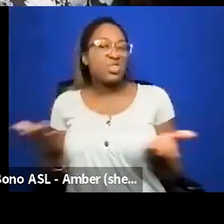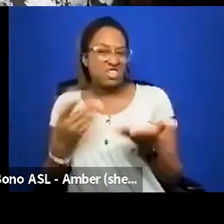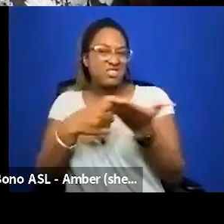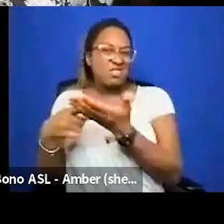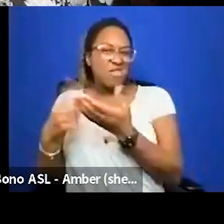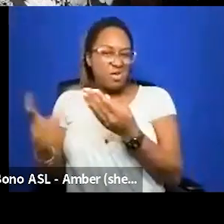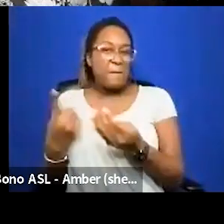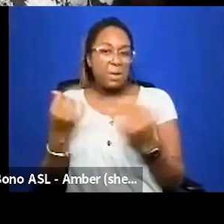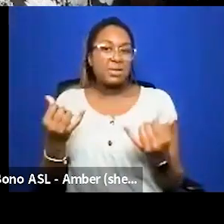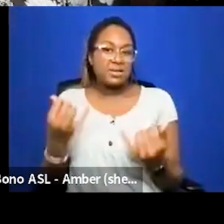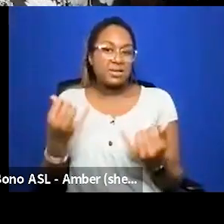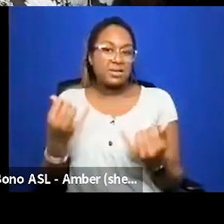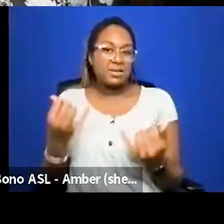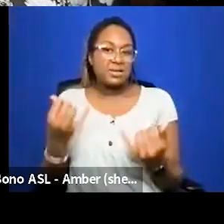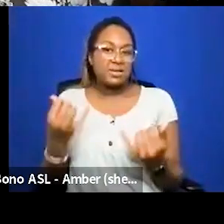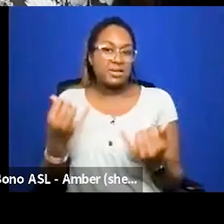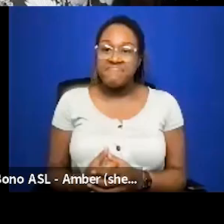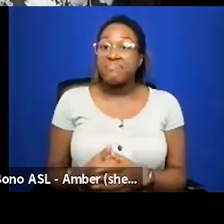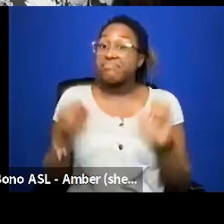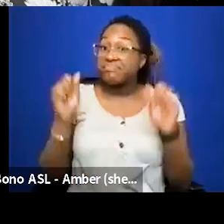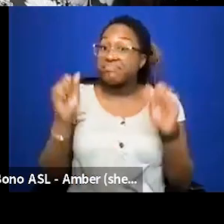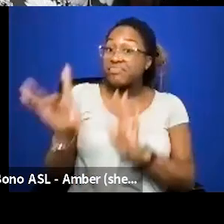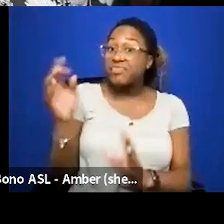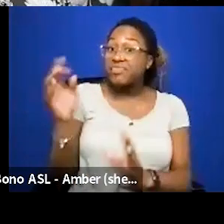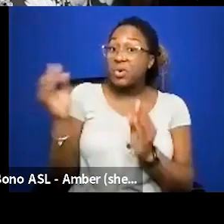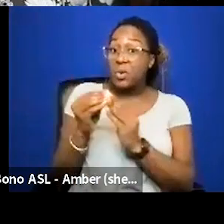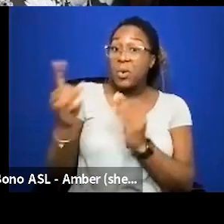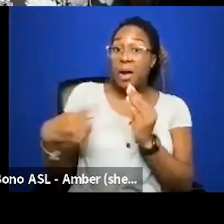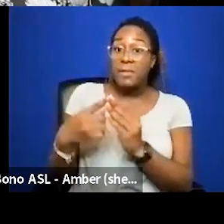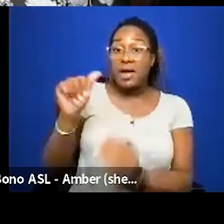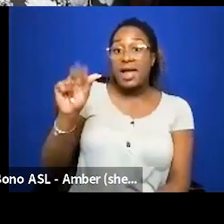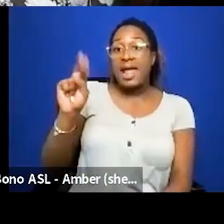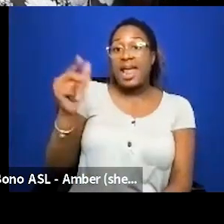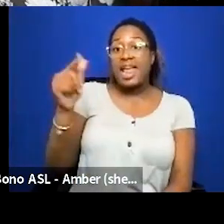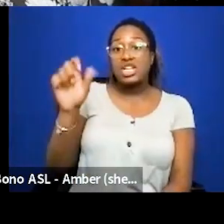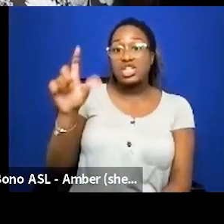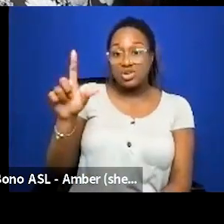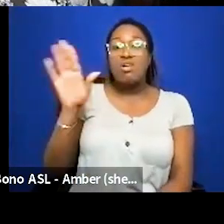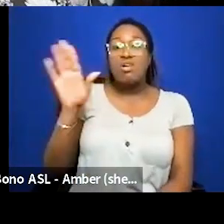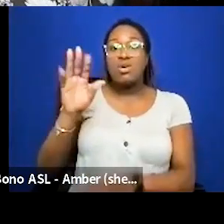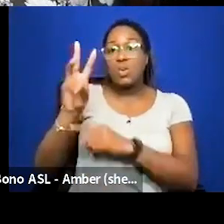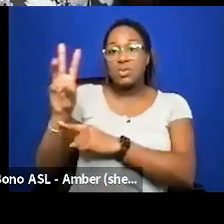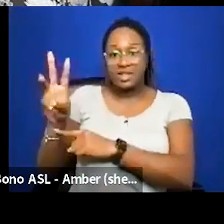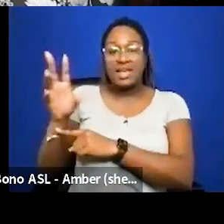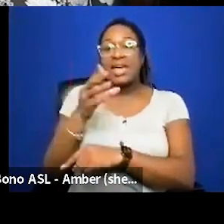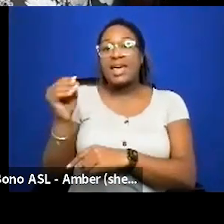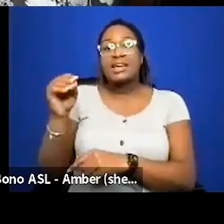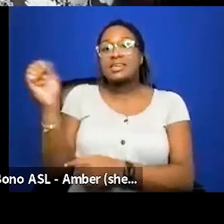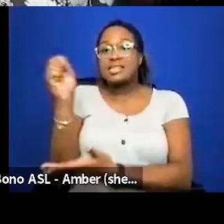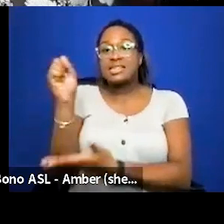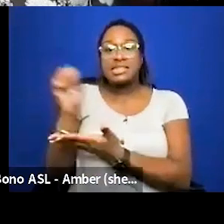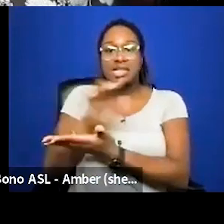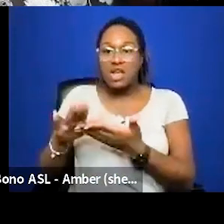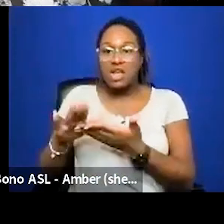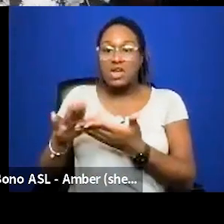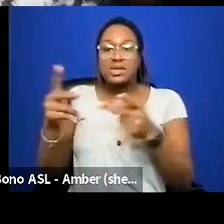um you uh you can find more about angel on our website and you can find angel um at sacred spaces for fat